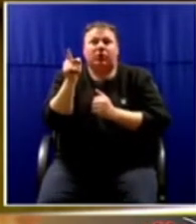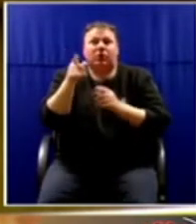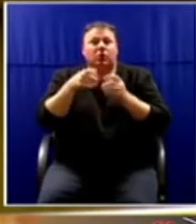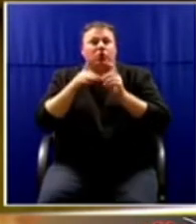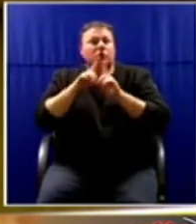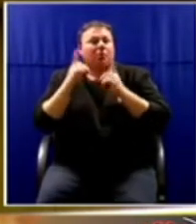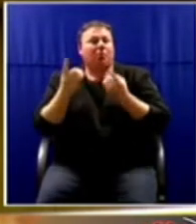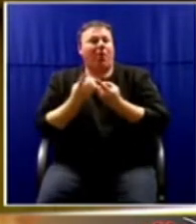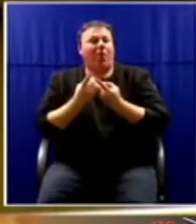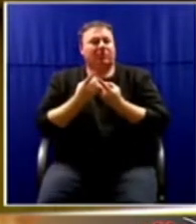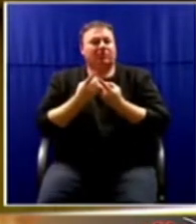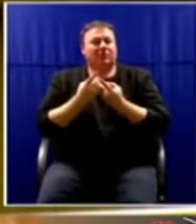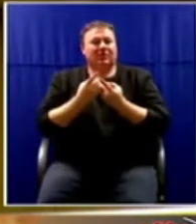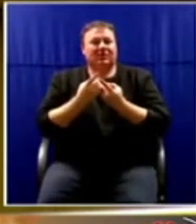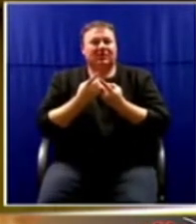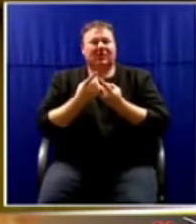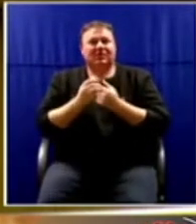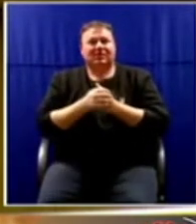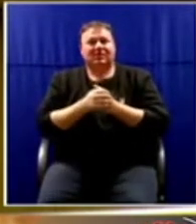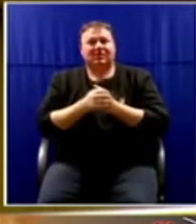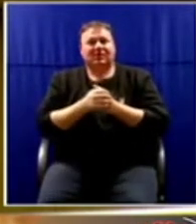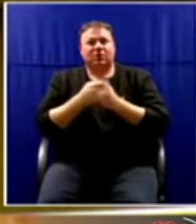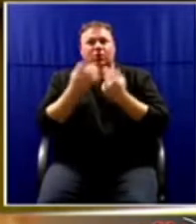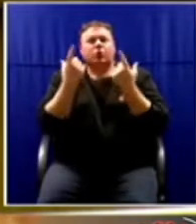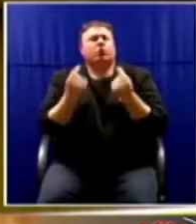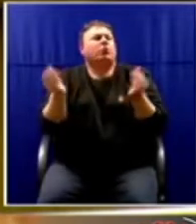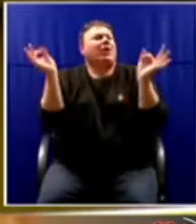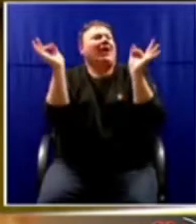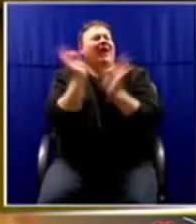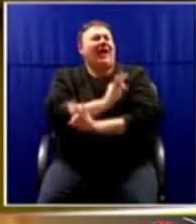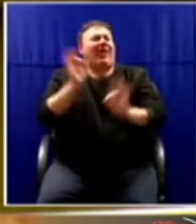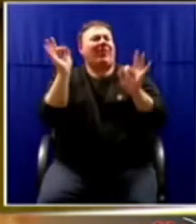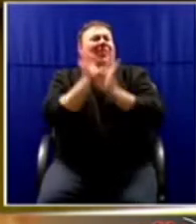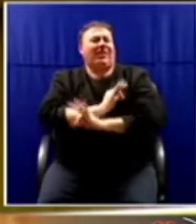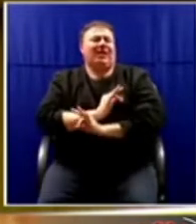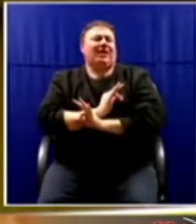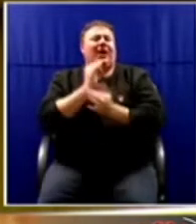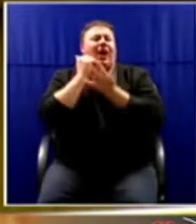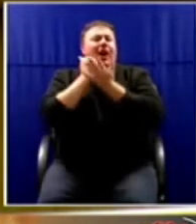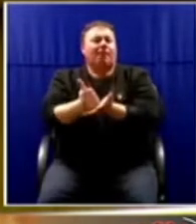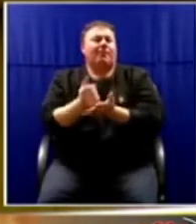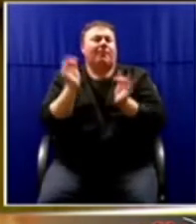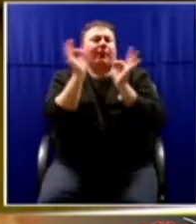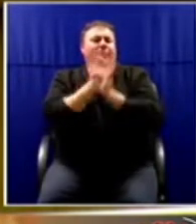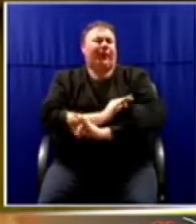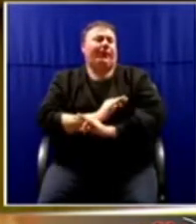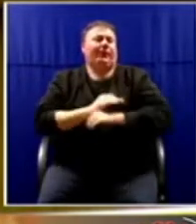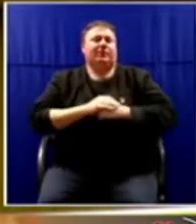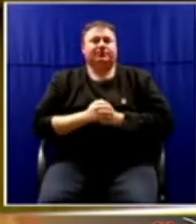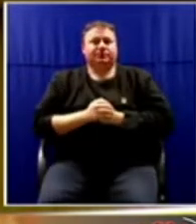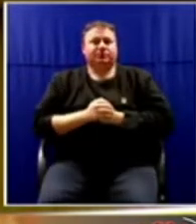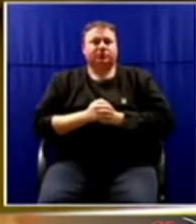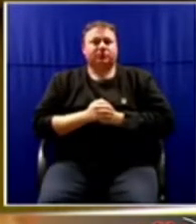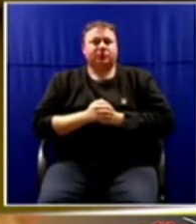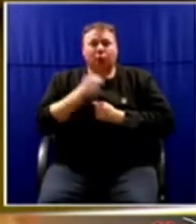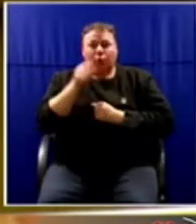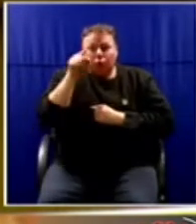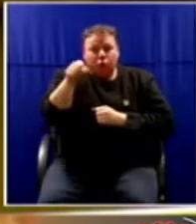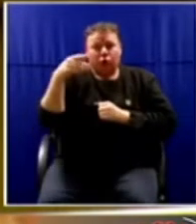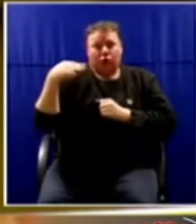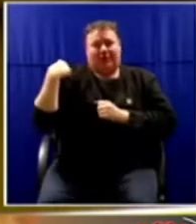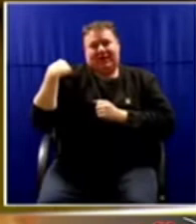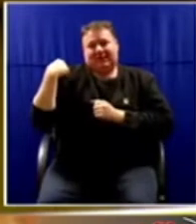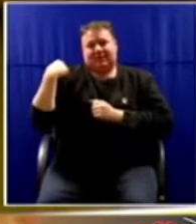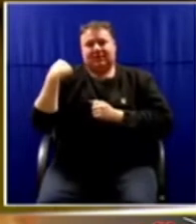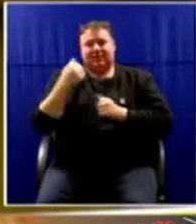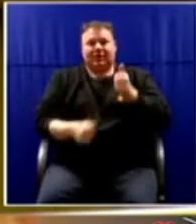that is literally doing nothing to change this. You, minister, are the head of